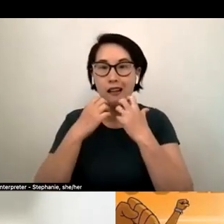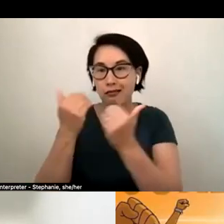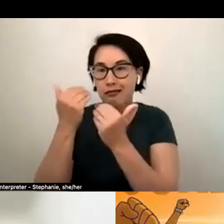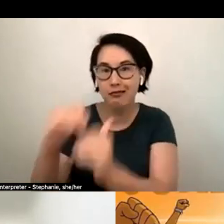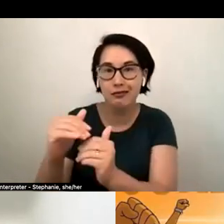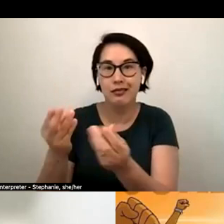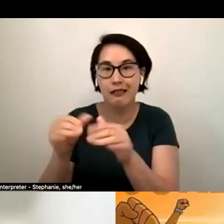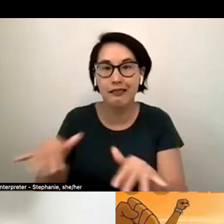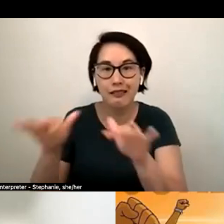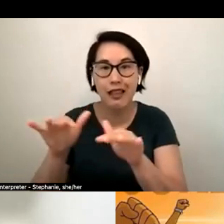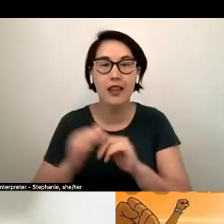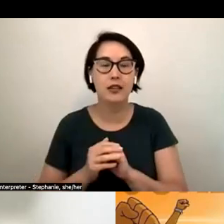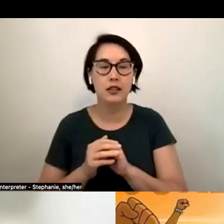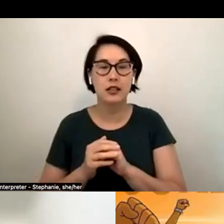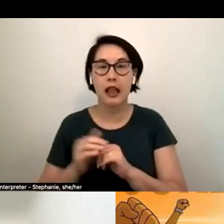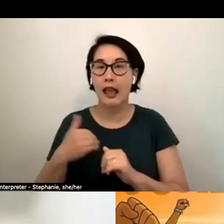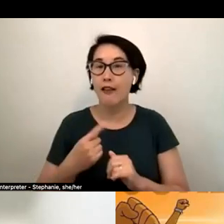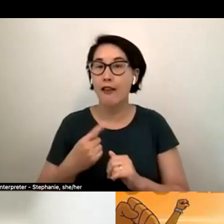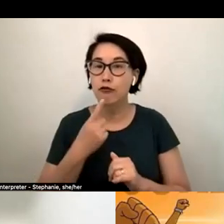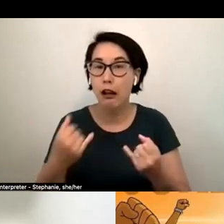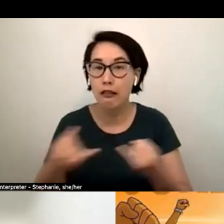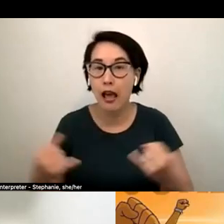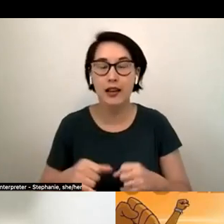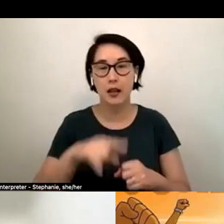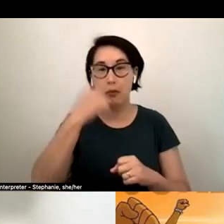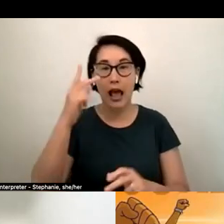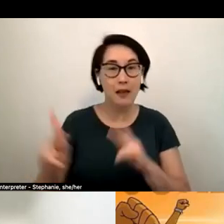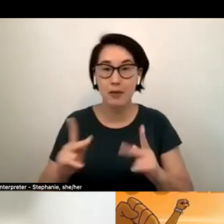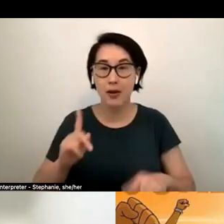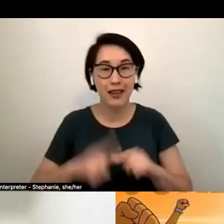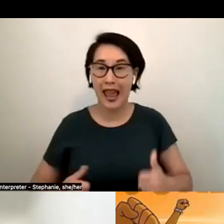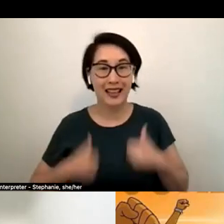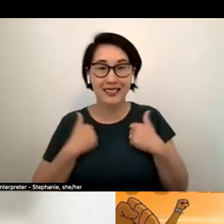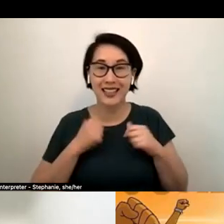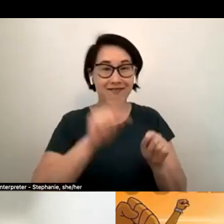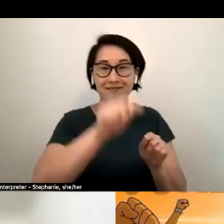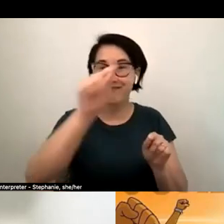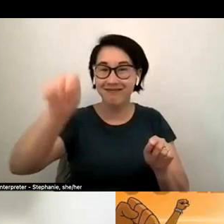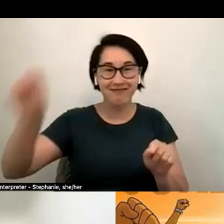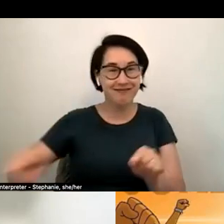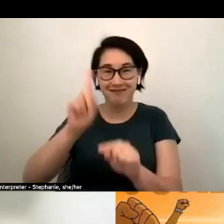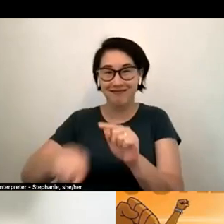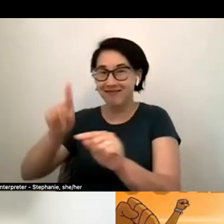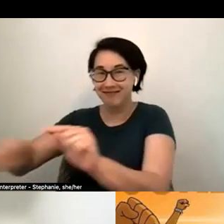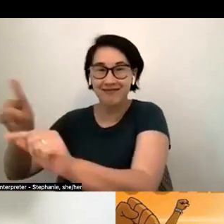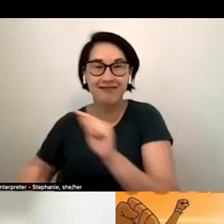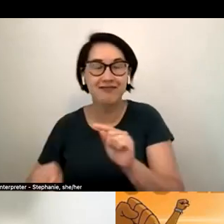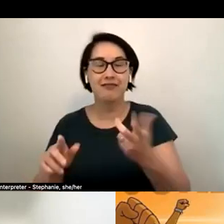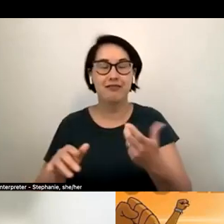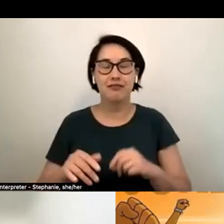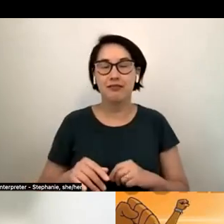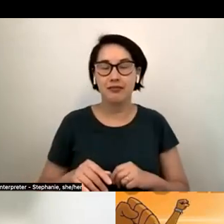um redlining black folk ain't be can't live in certain communities we're all